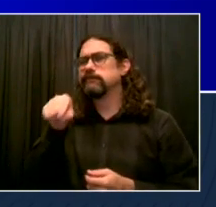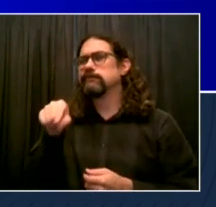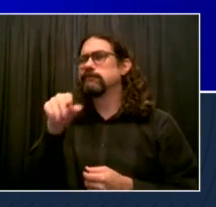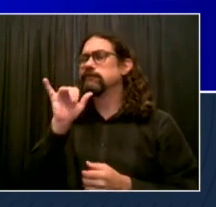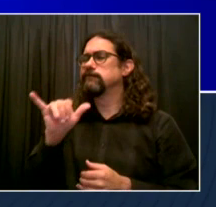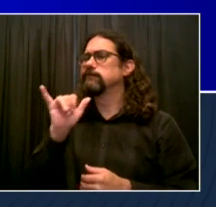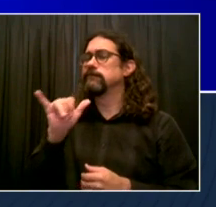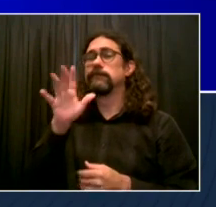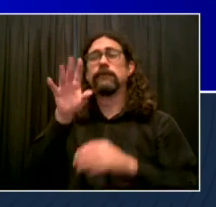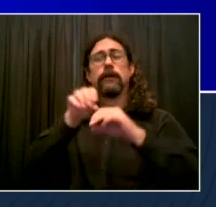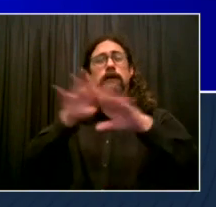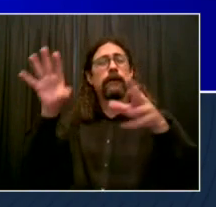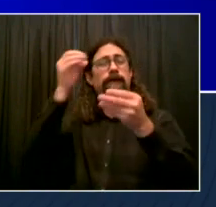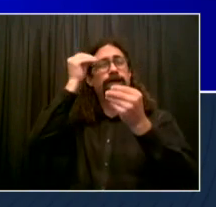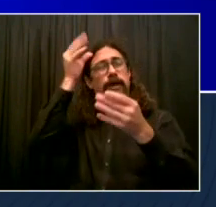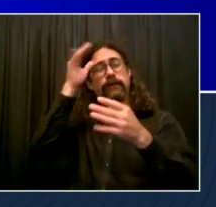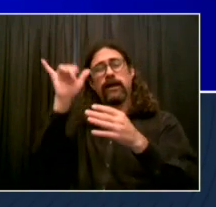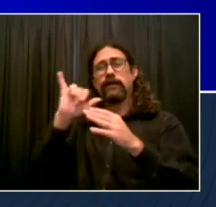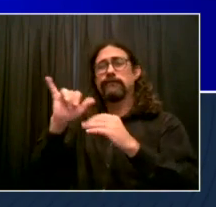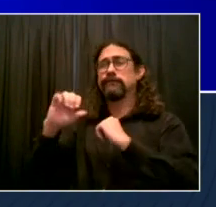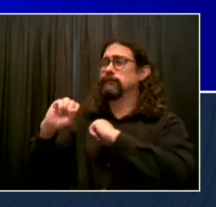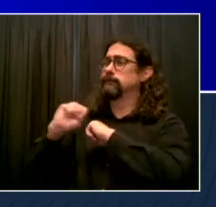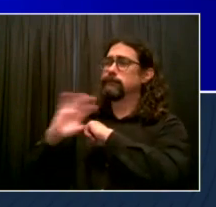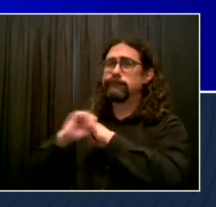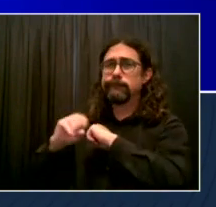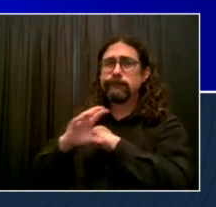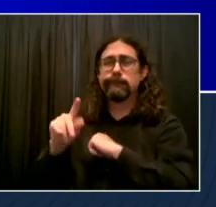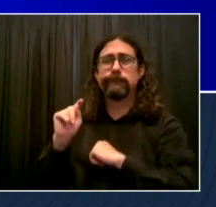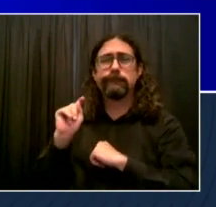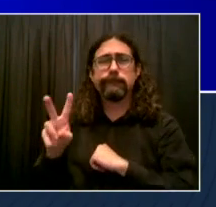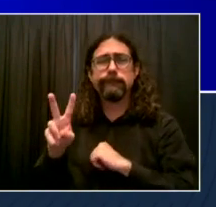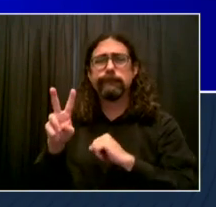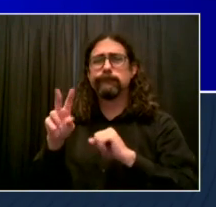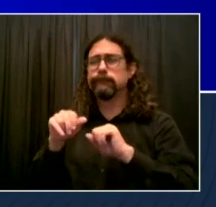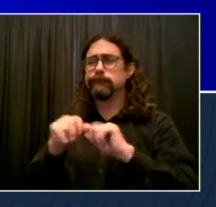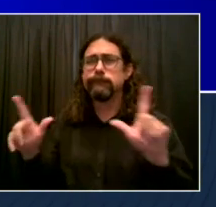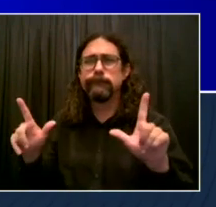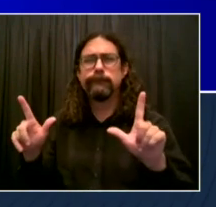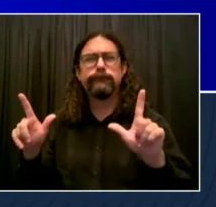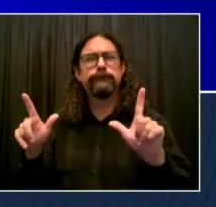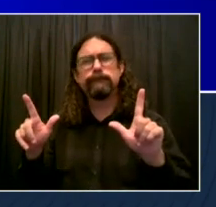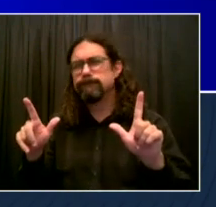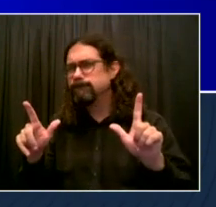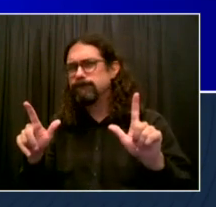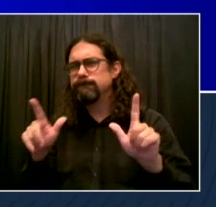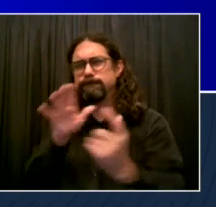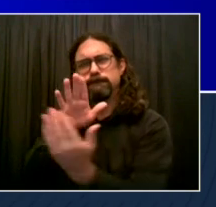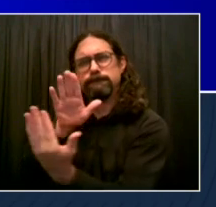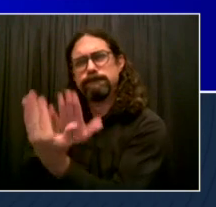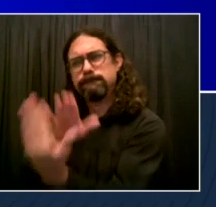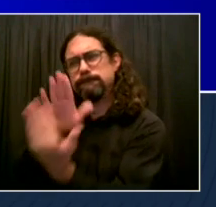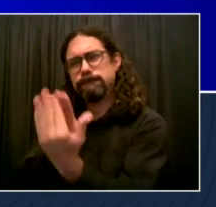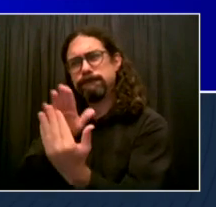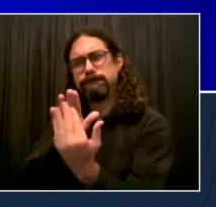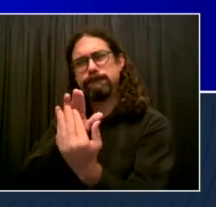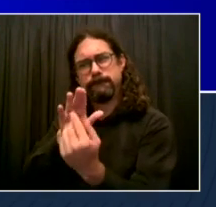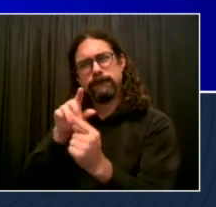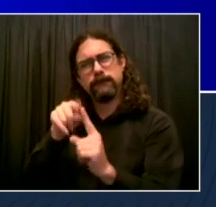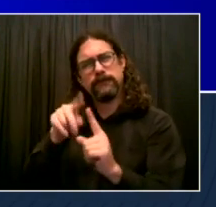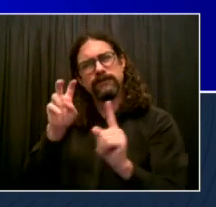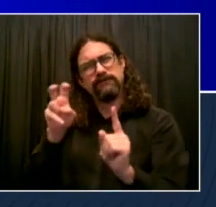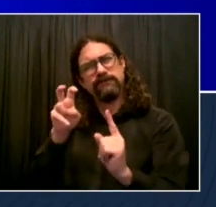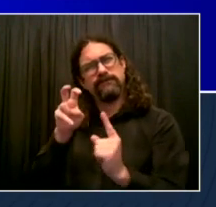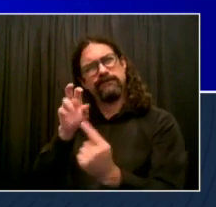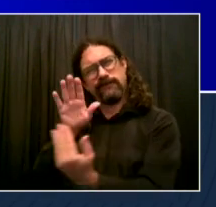a permanent feature, something that allows us to reach people constantly, not just when the crisis has already begun.